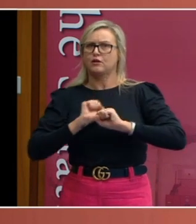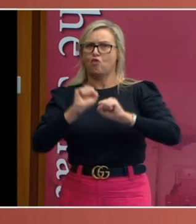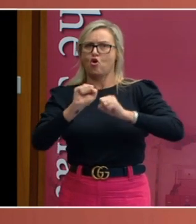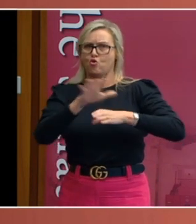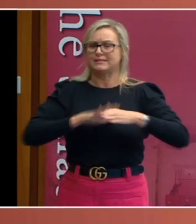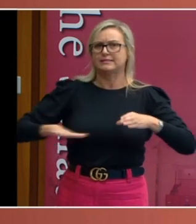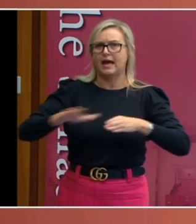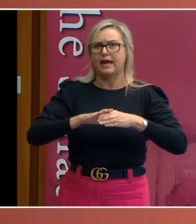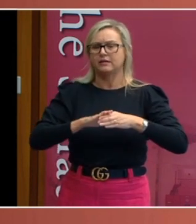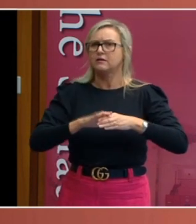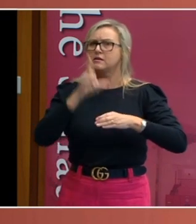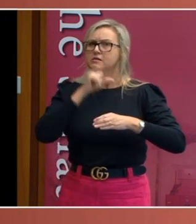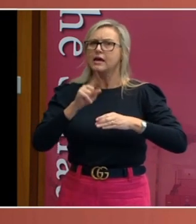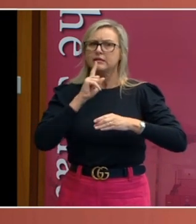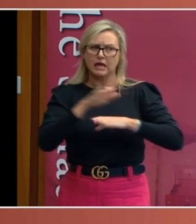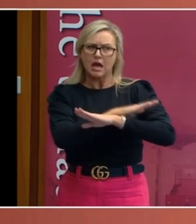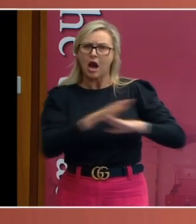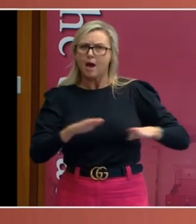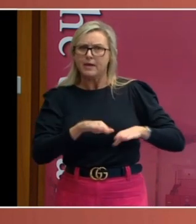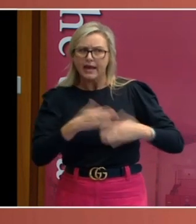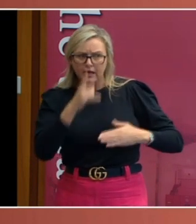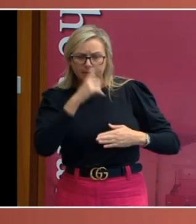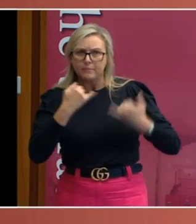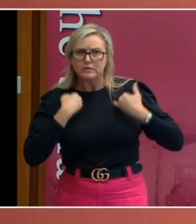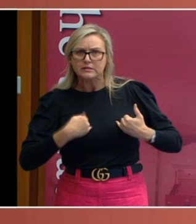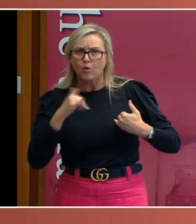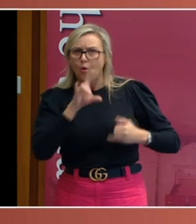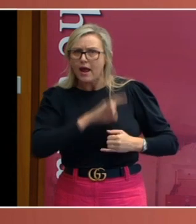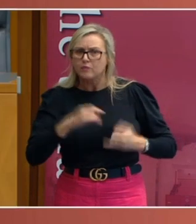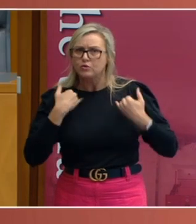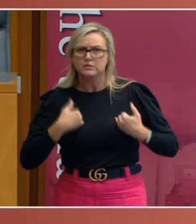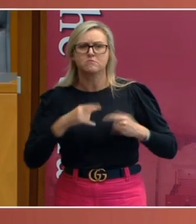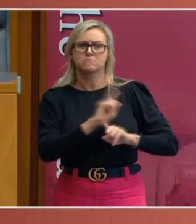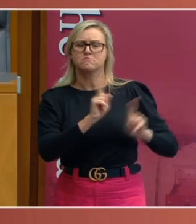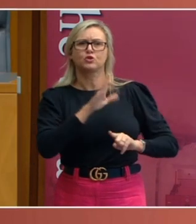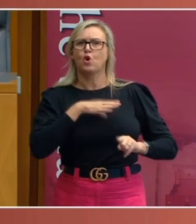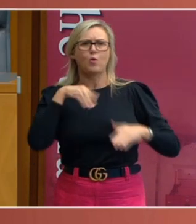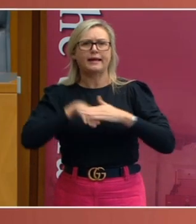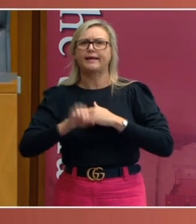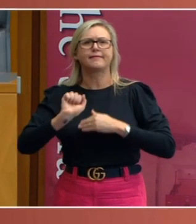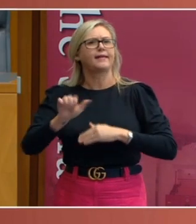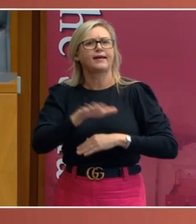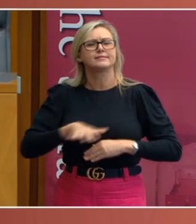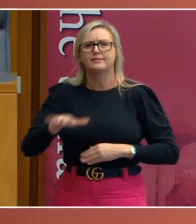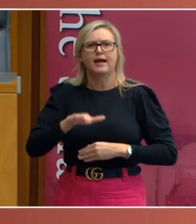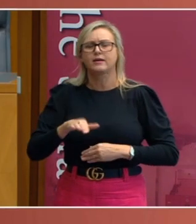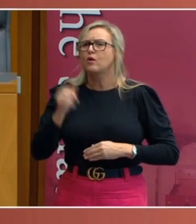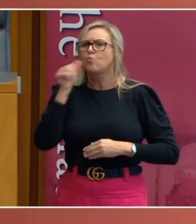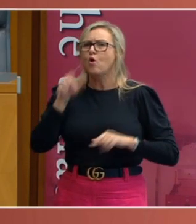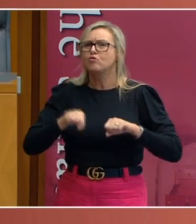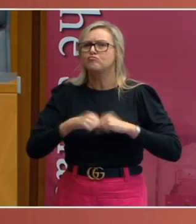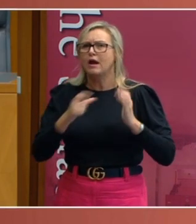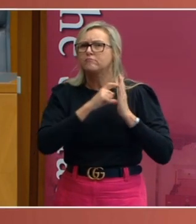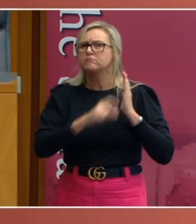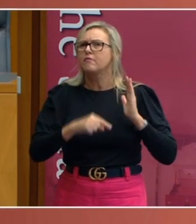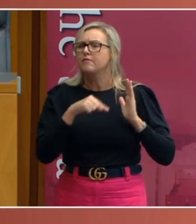that they could prohibit diseased persons and animals from entering the state without breaching the freedom of trade, commerce and